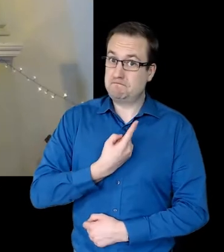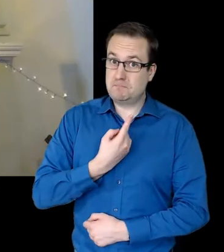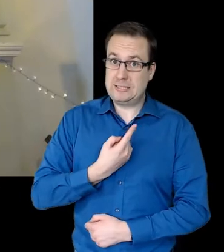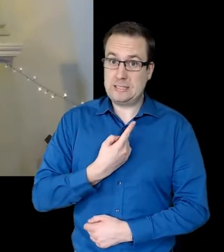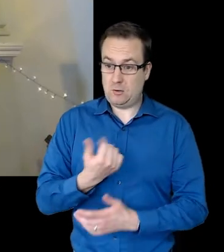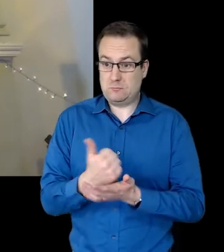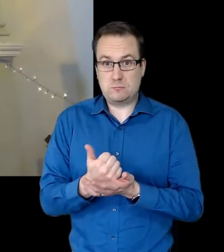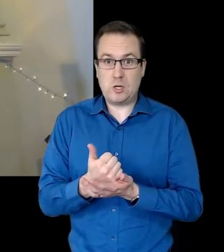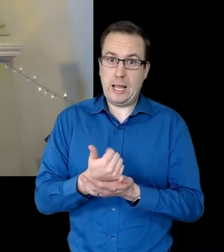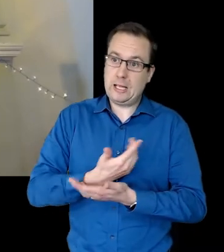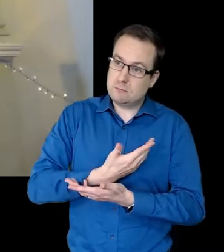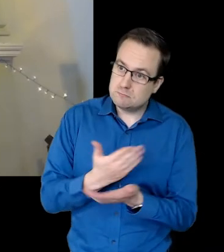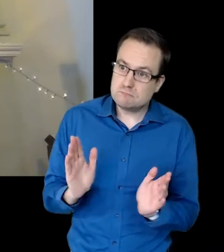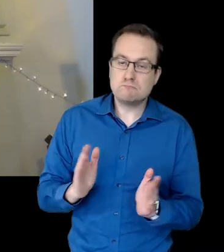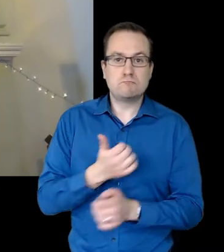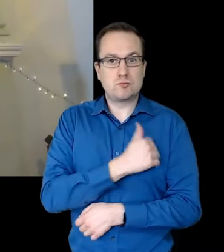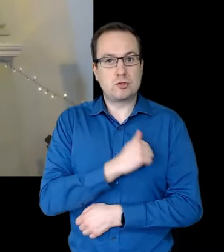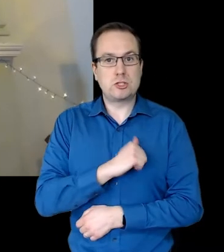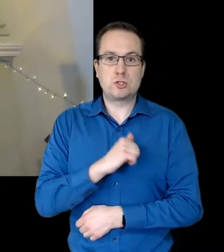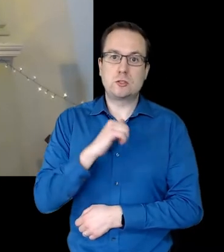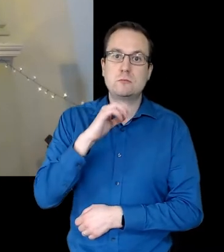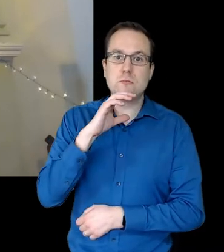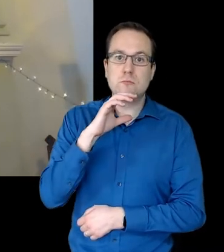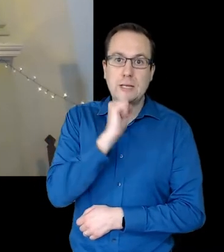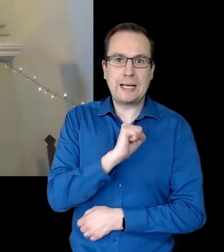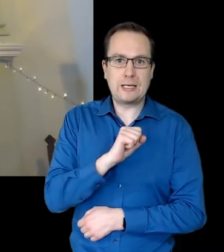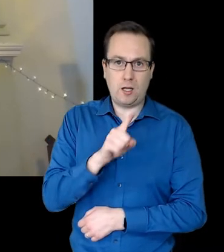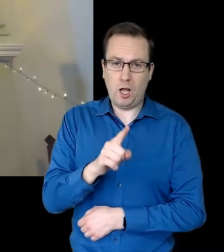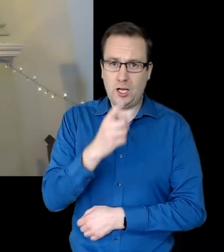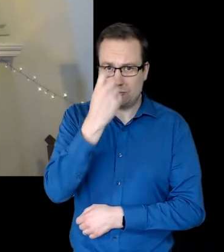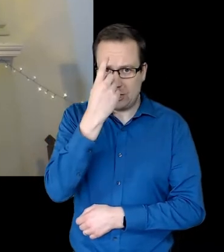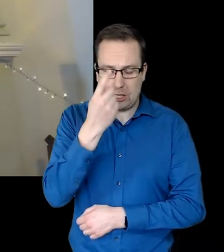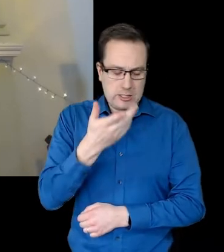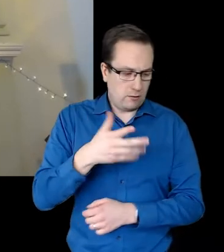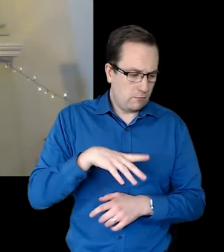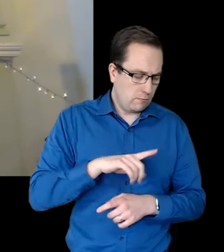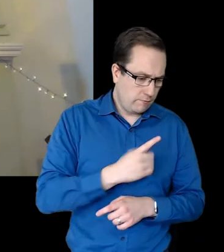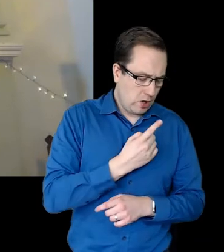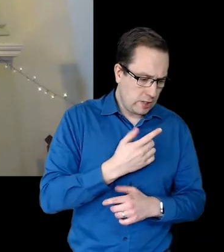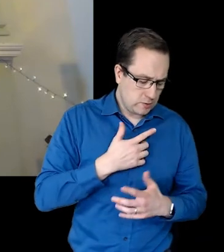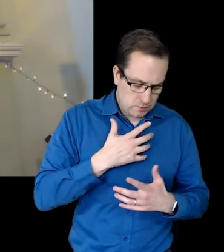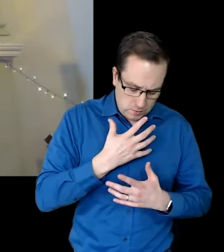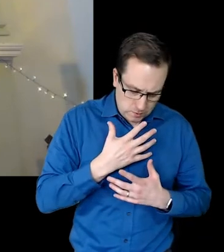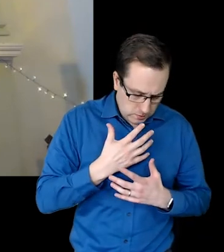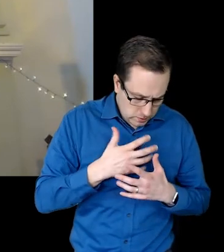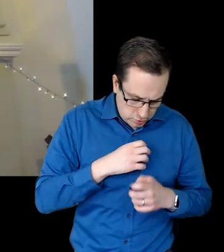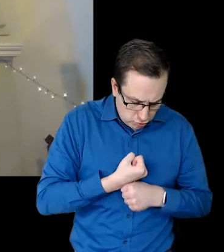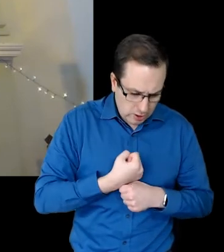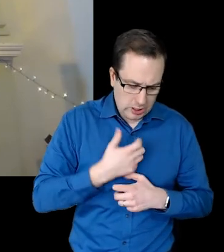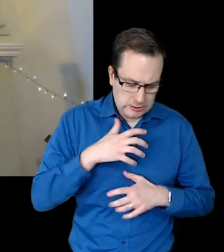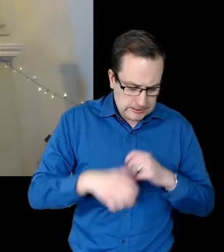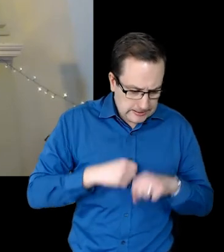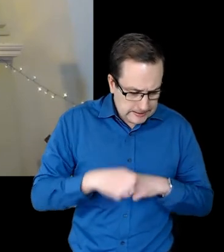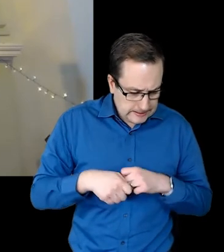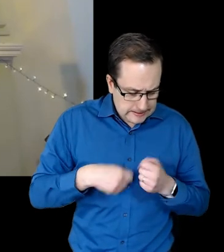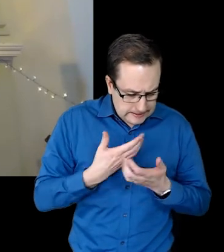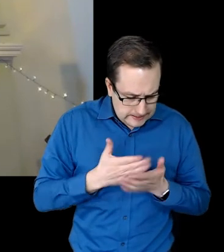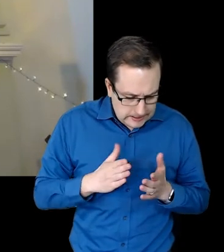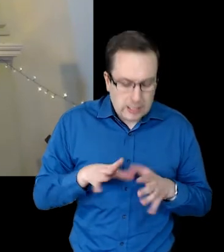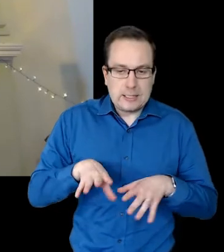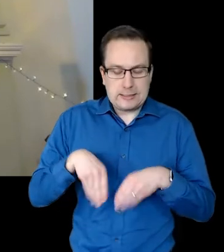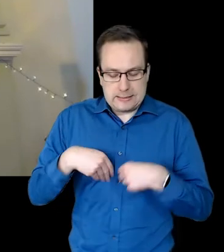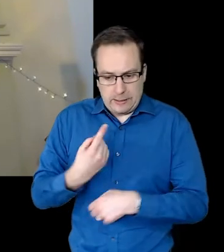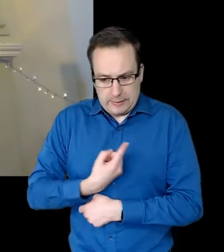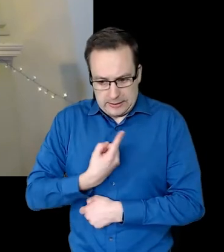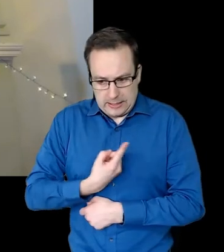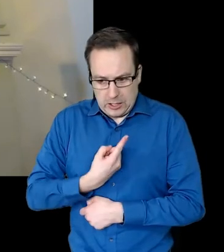my own journey. From disquiet and inner struggle. Through self-acceptance. living a secret life. To rites